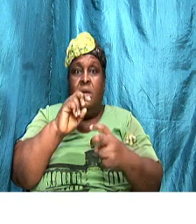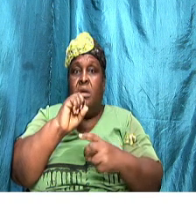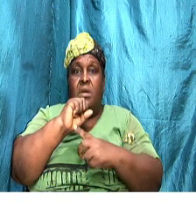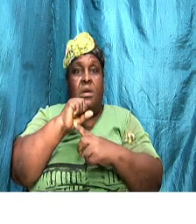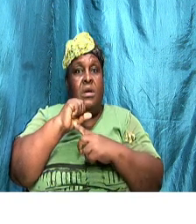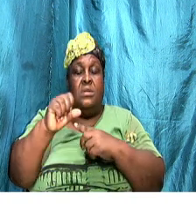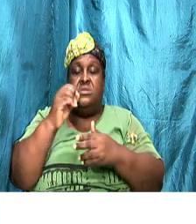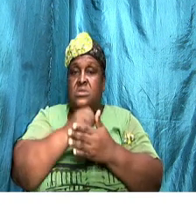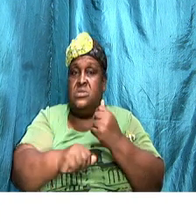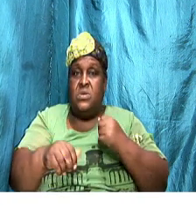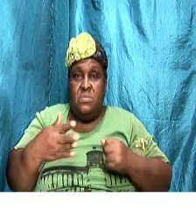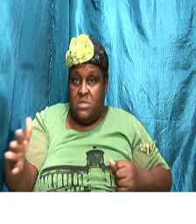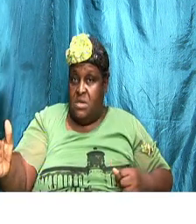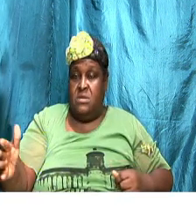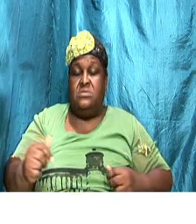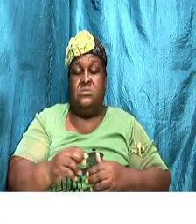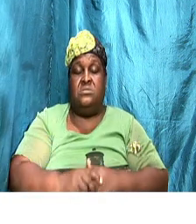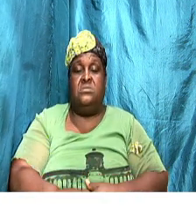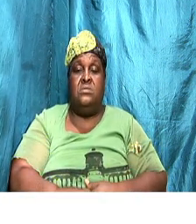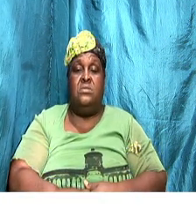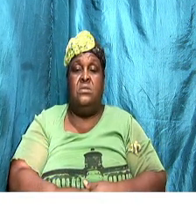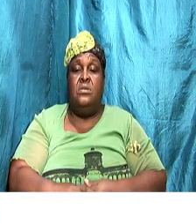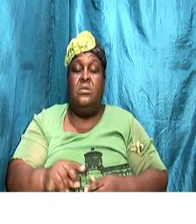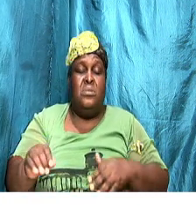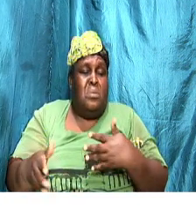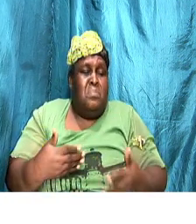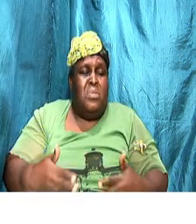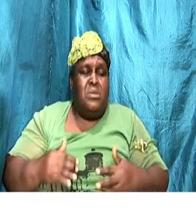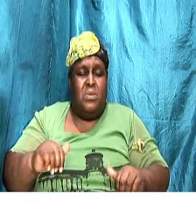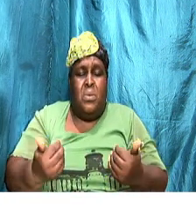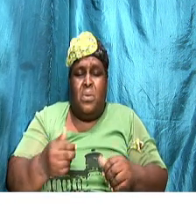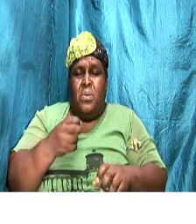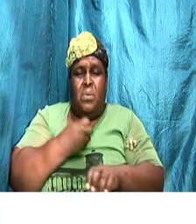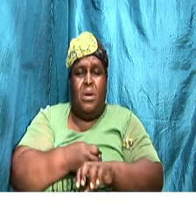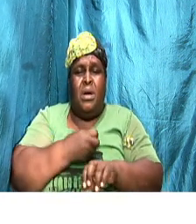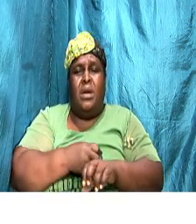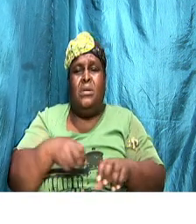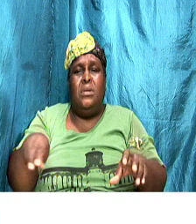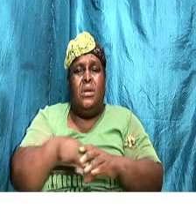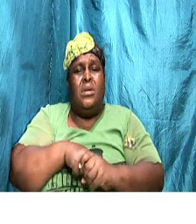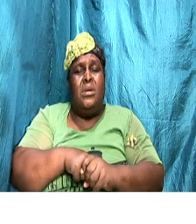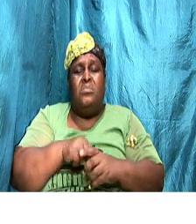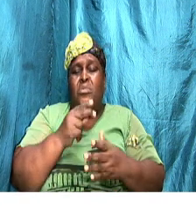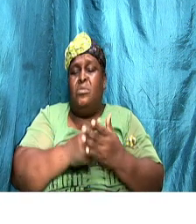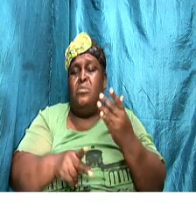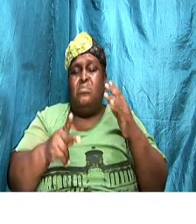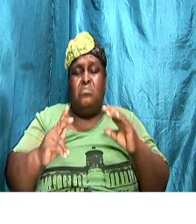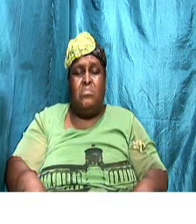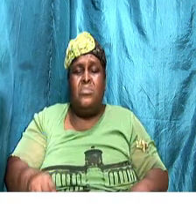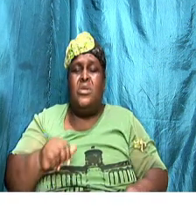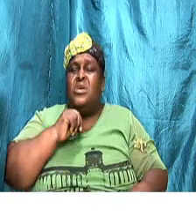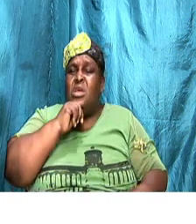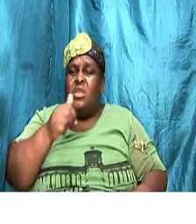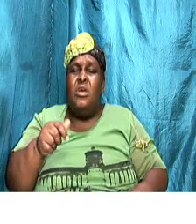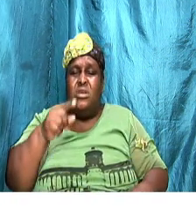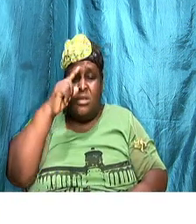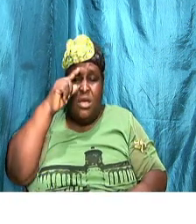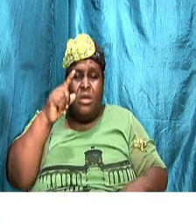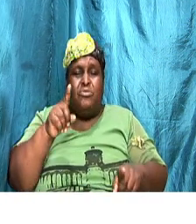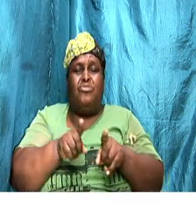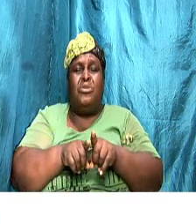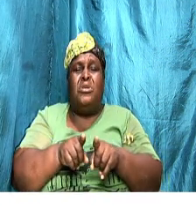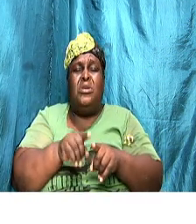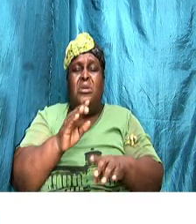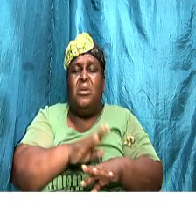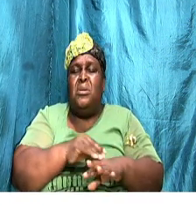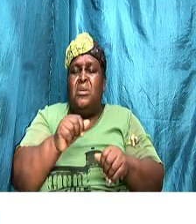on the minutest of things no matter how hard both parties try you will not agree on everything and